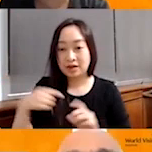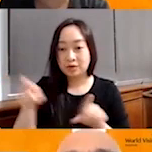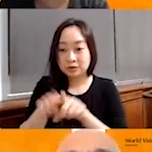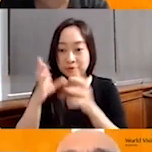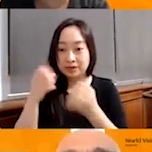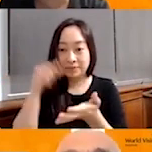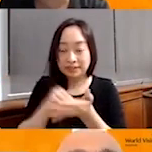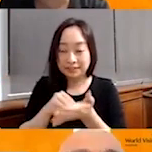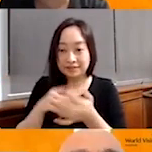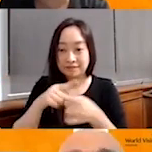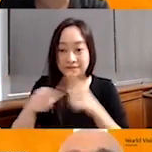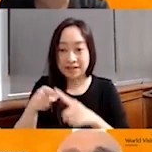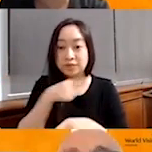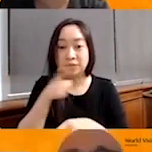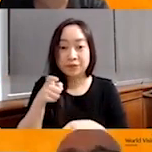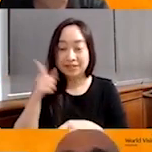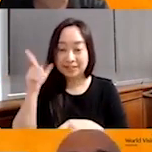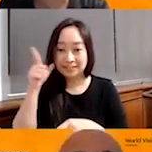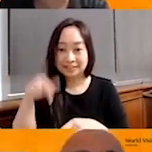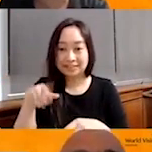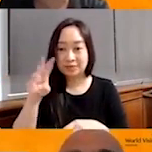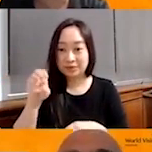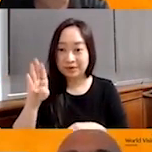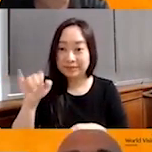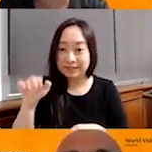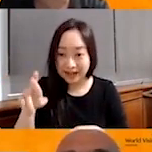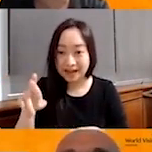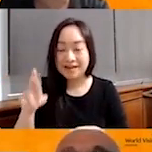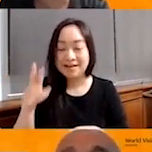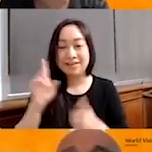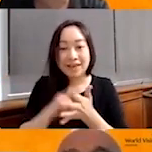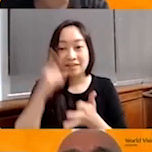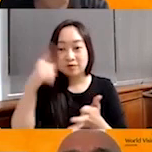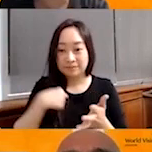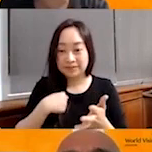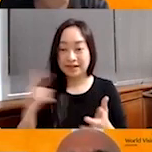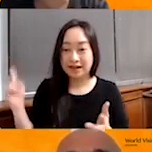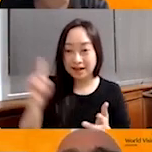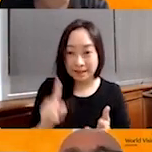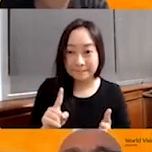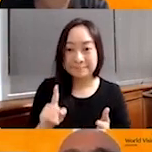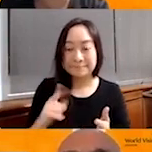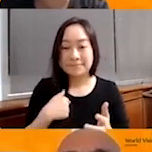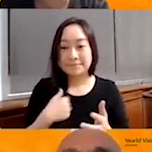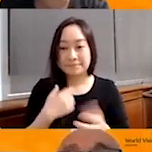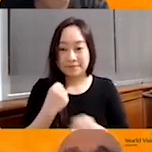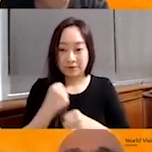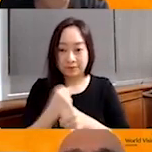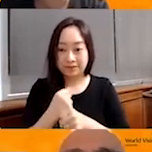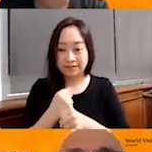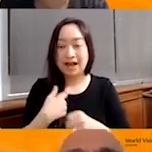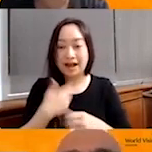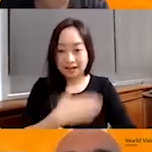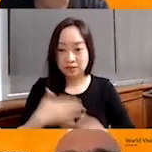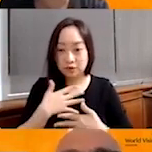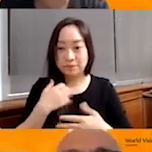who are listening to this webinar that, for me, it's like a ministry. My work is, I enjoy